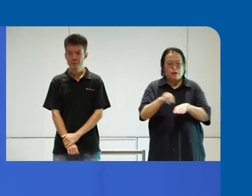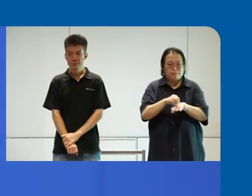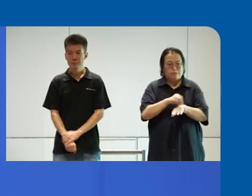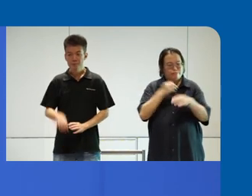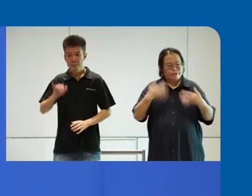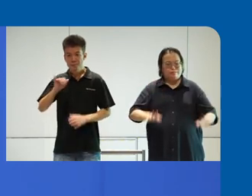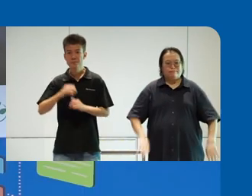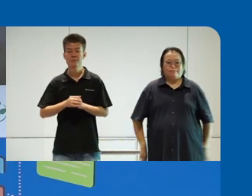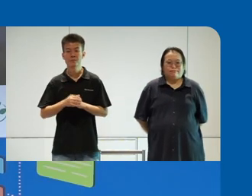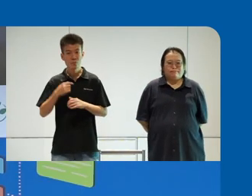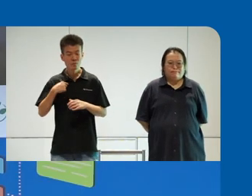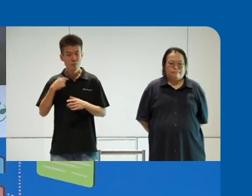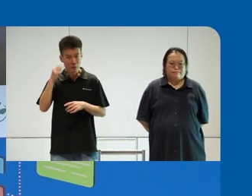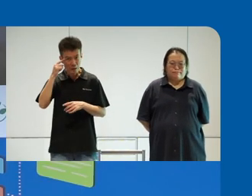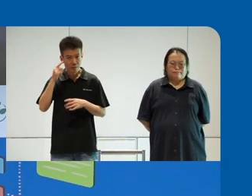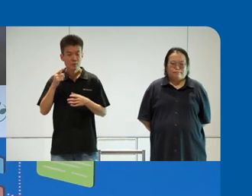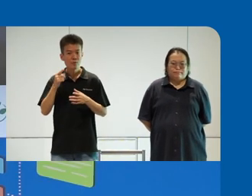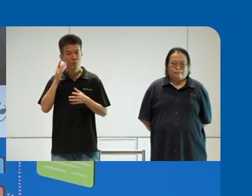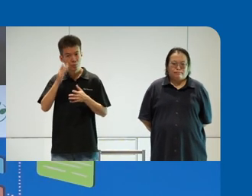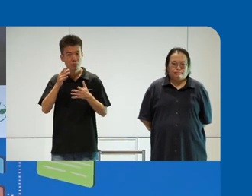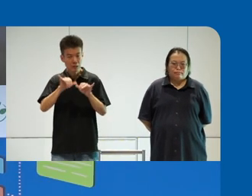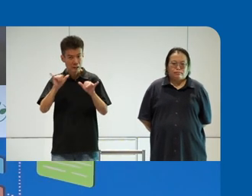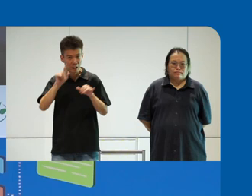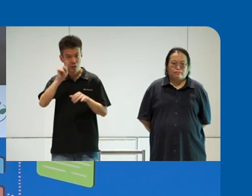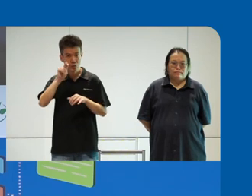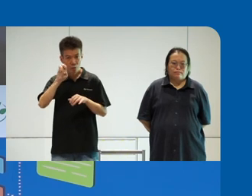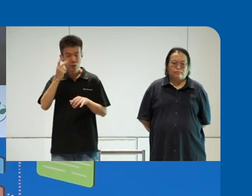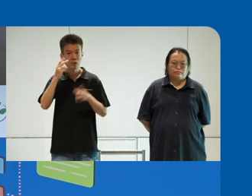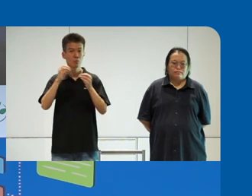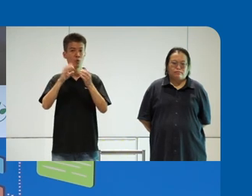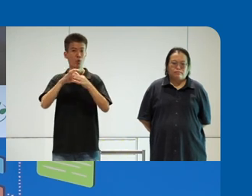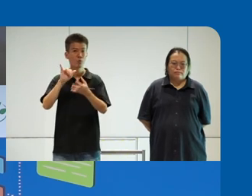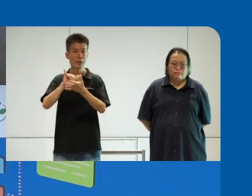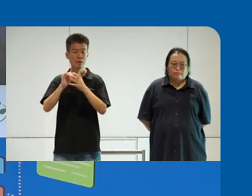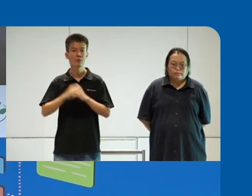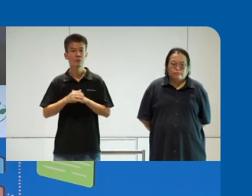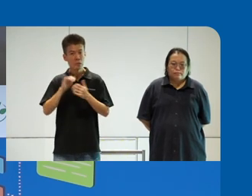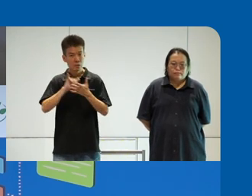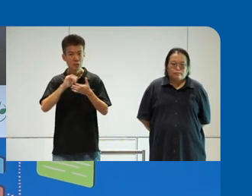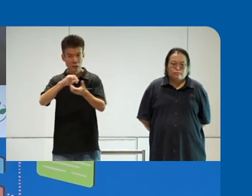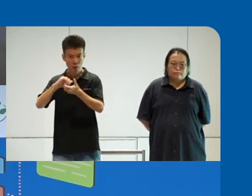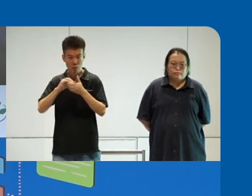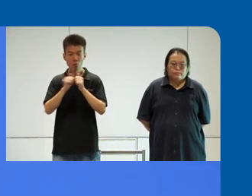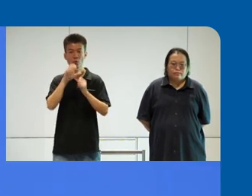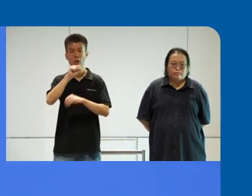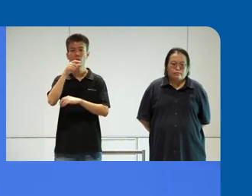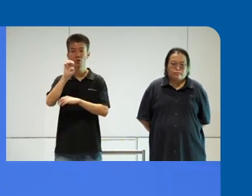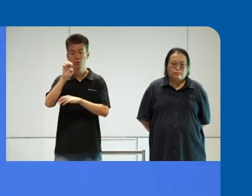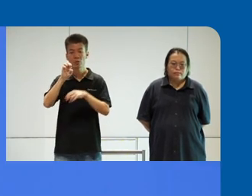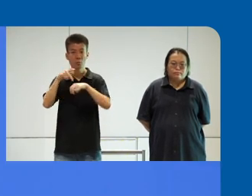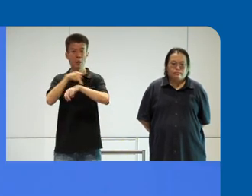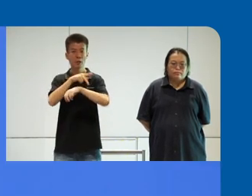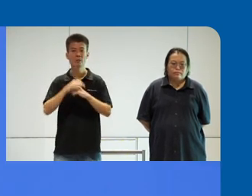Yeah. So I guess we'll be staying tuned to see more of that. And this collaboration with SJ and Able pan out.